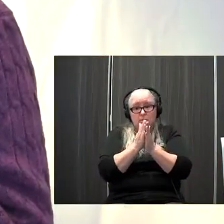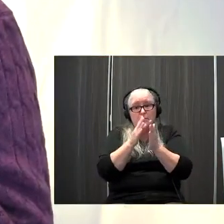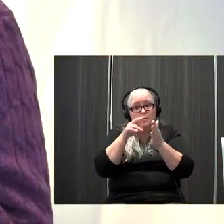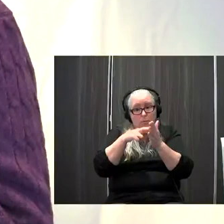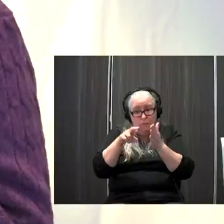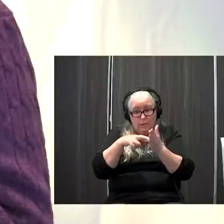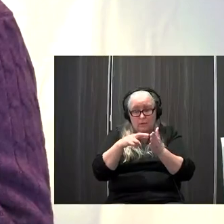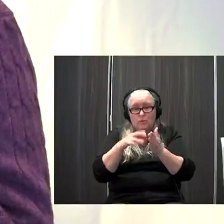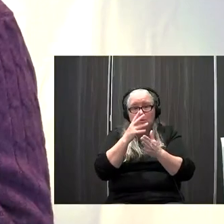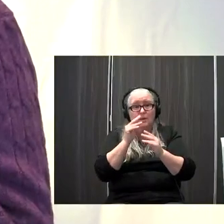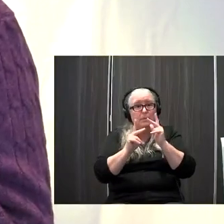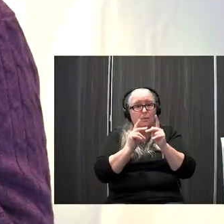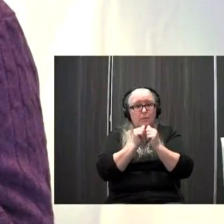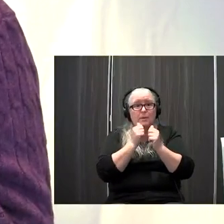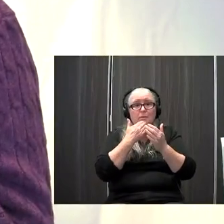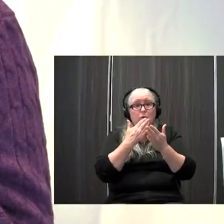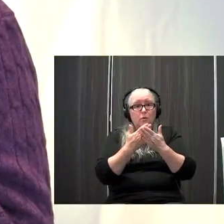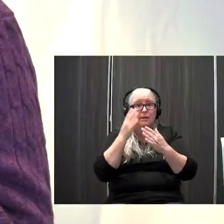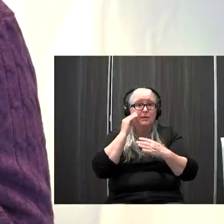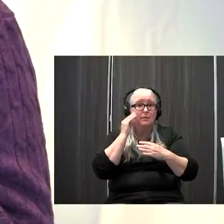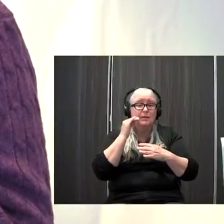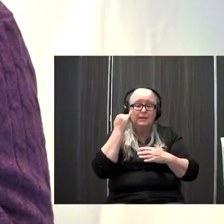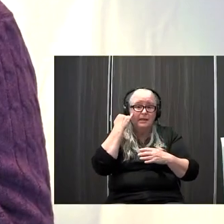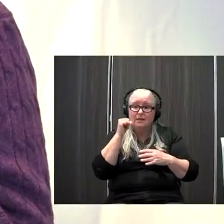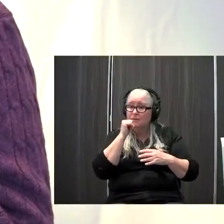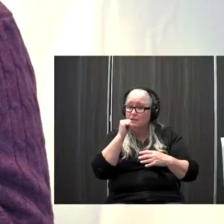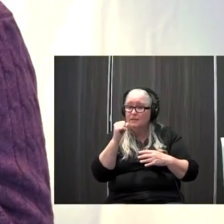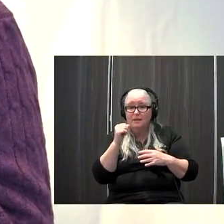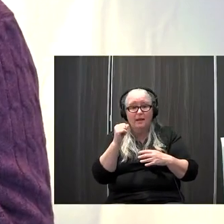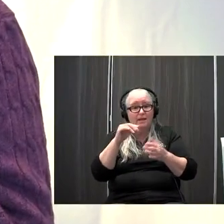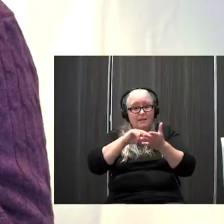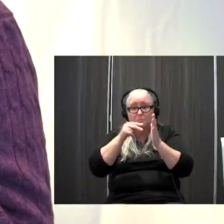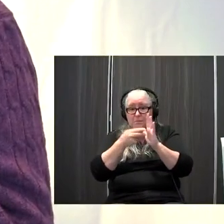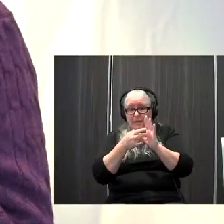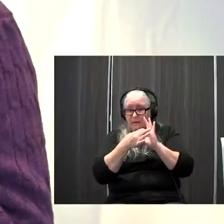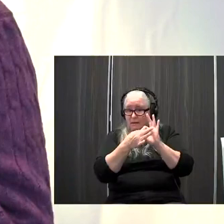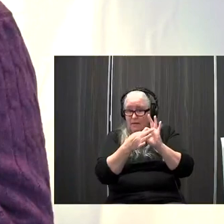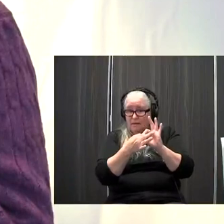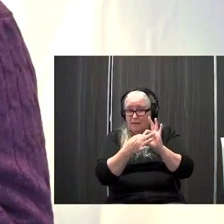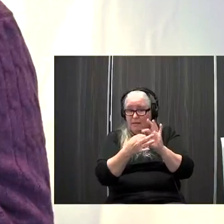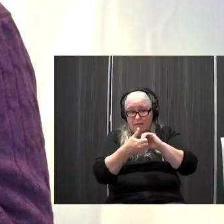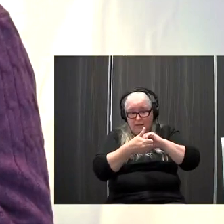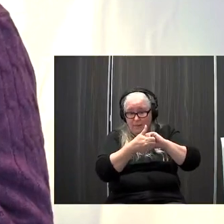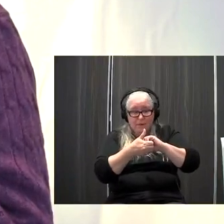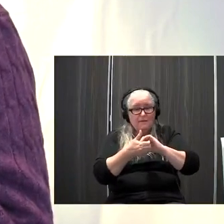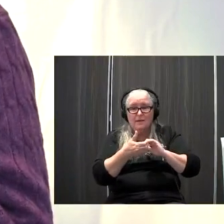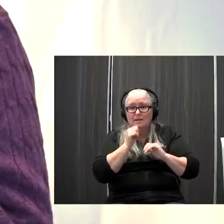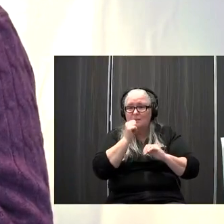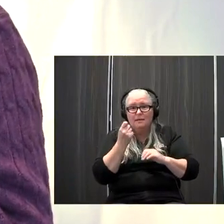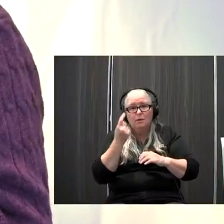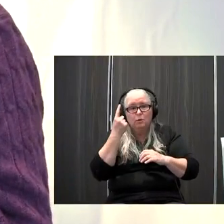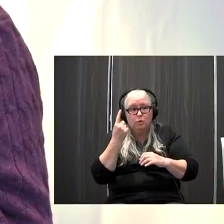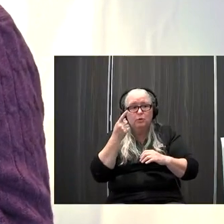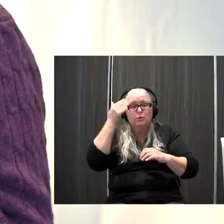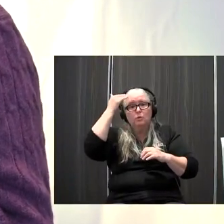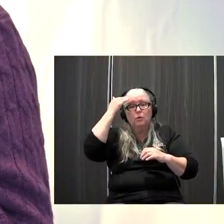with good experiences if it's not meaningful it's going to be disconnected and not understood so really that yeah figuring out where you're trying to